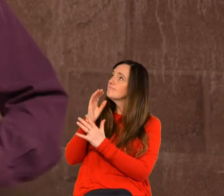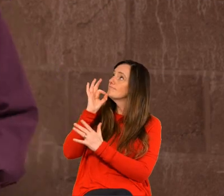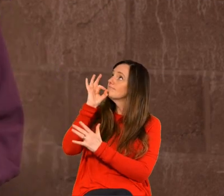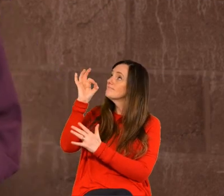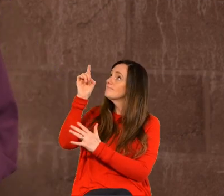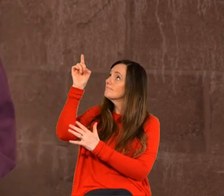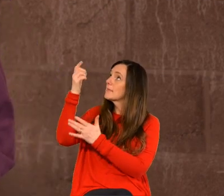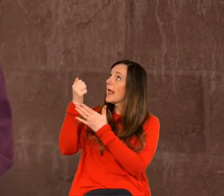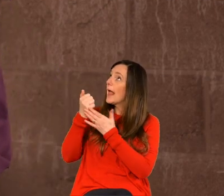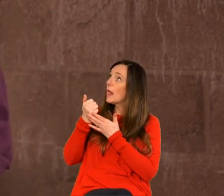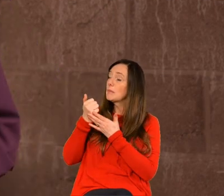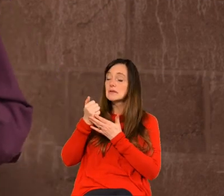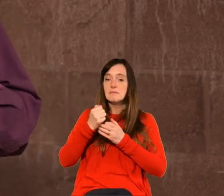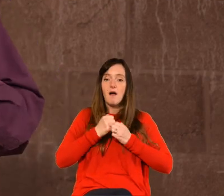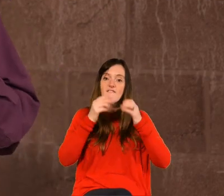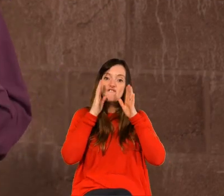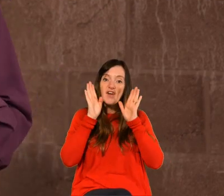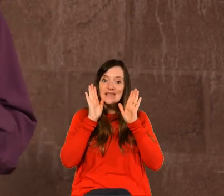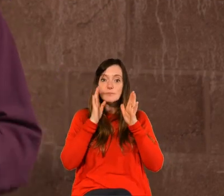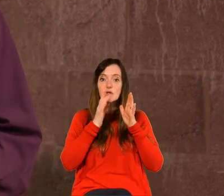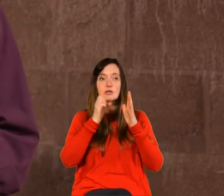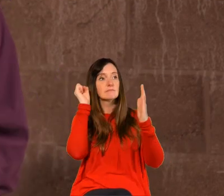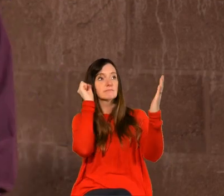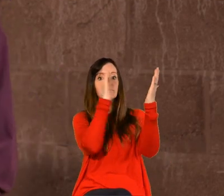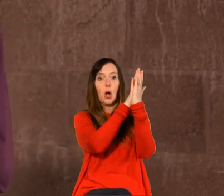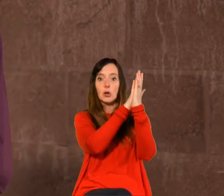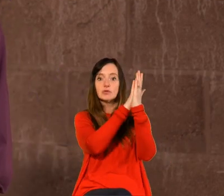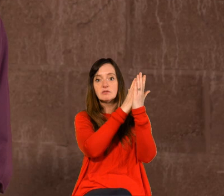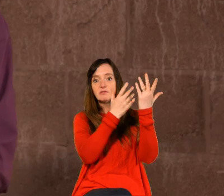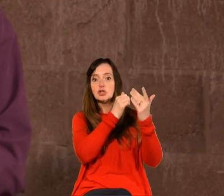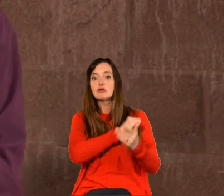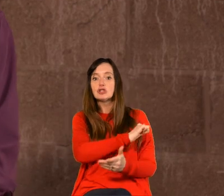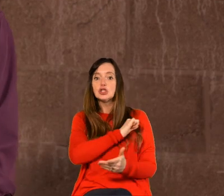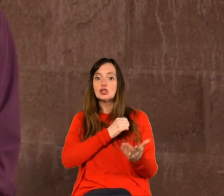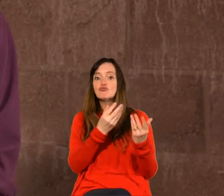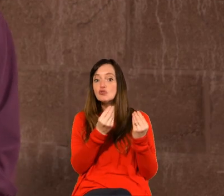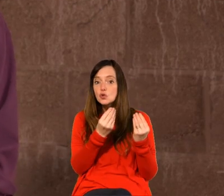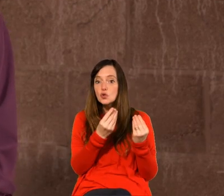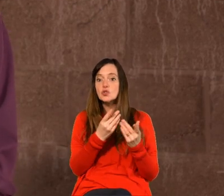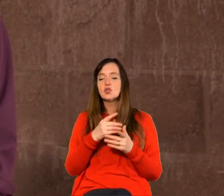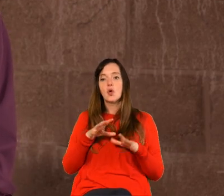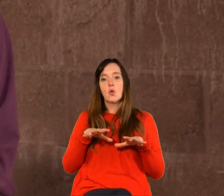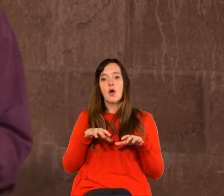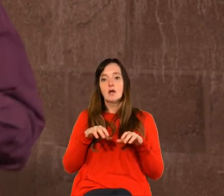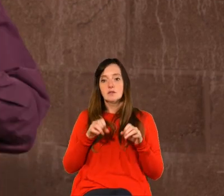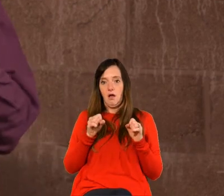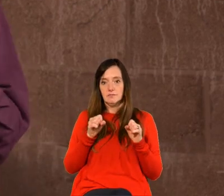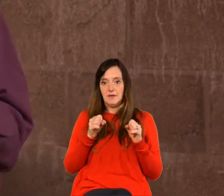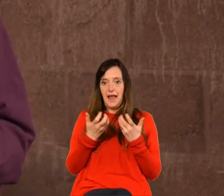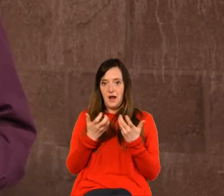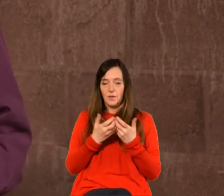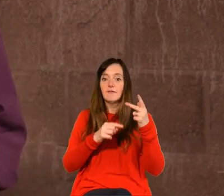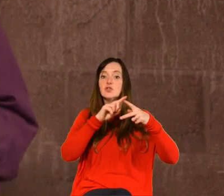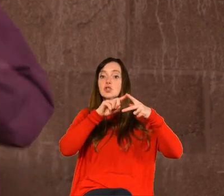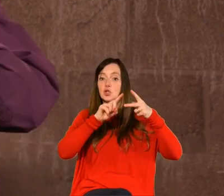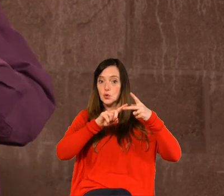share a little bit of content on your facebook feed so where's a great place to start let me give you i'm going give you two uh recommendations obviously there's the uh